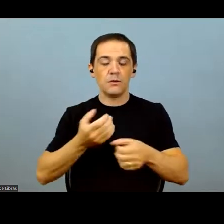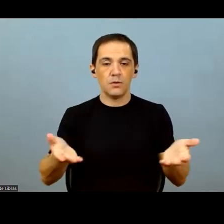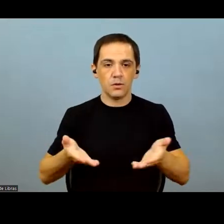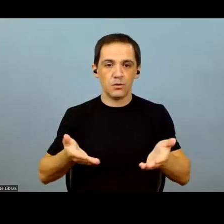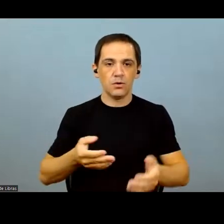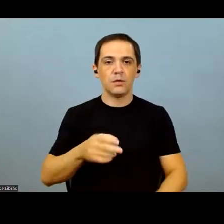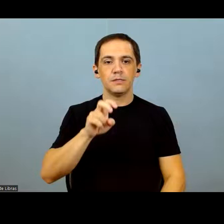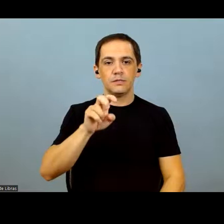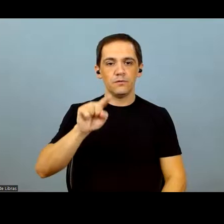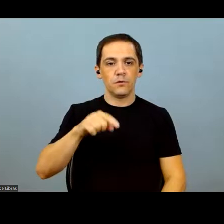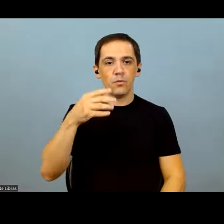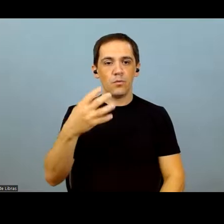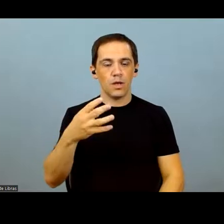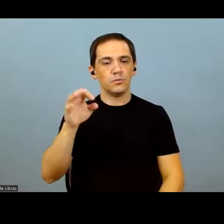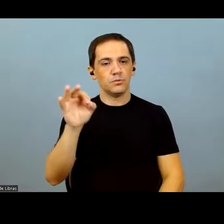.8%.